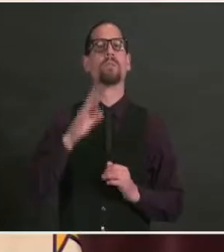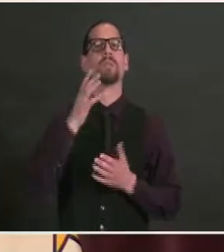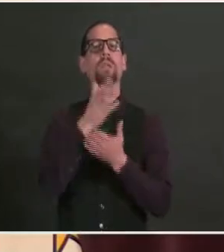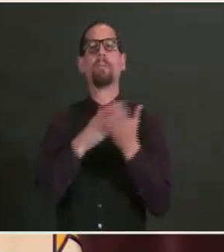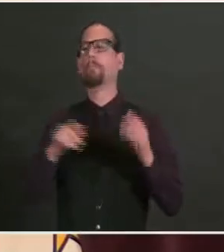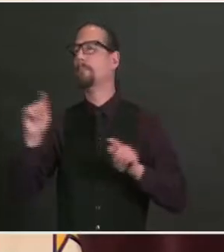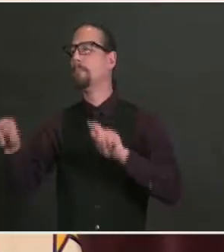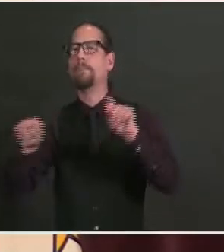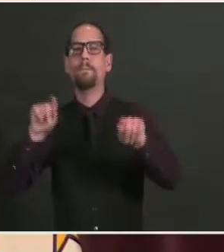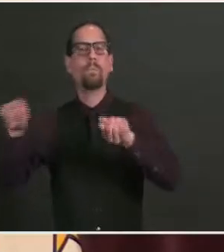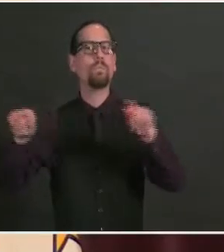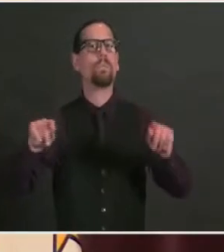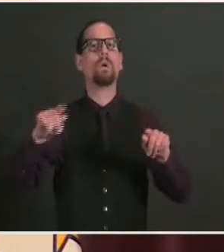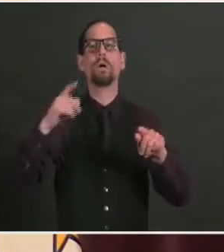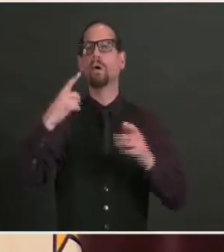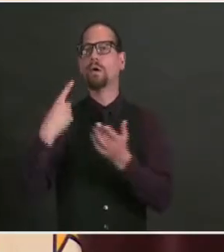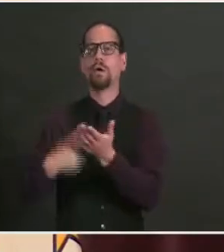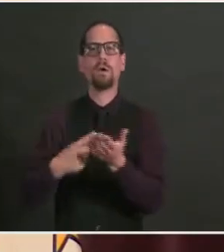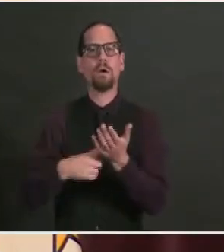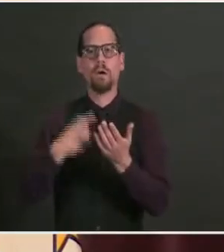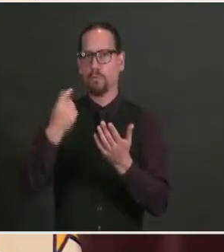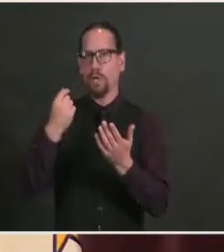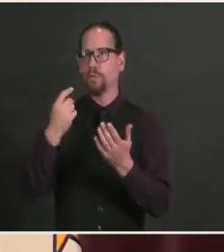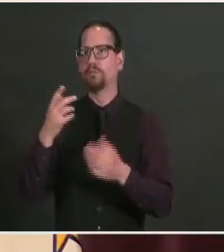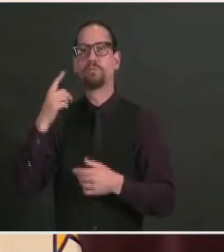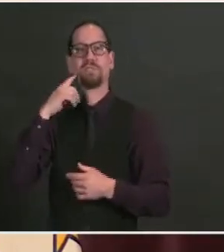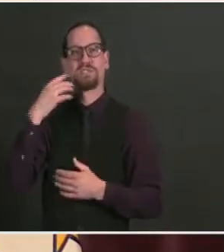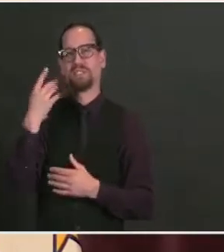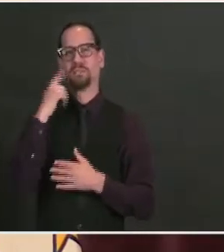vaccine on Tuesday, which we made available this morning.